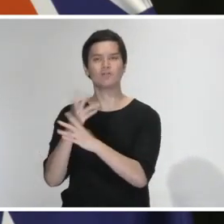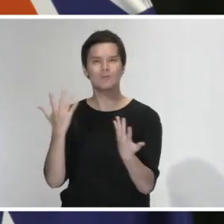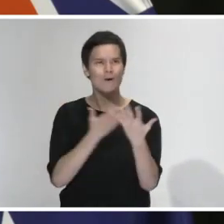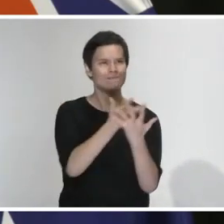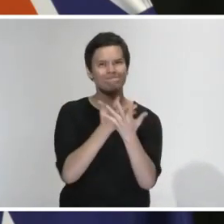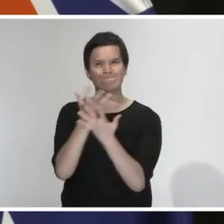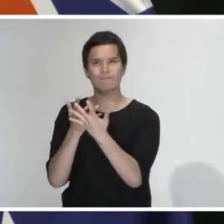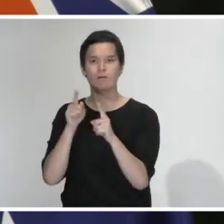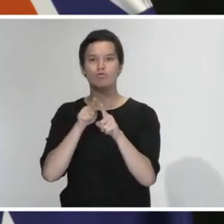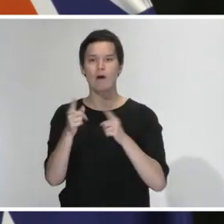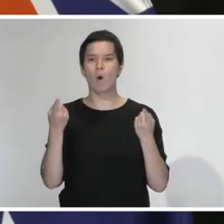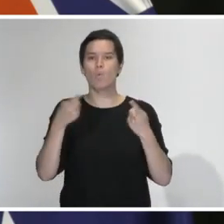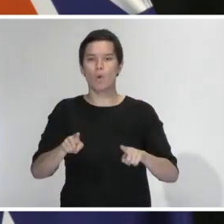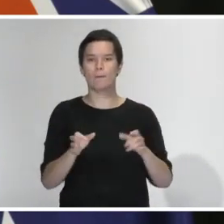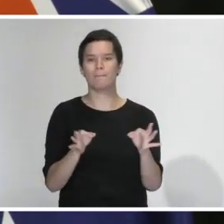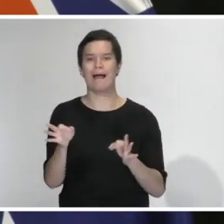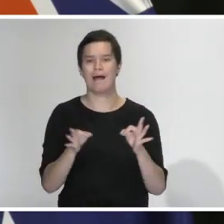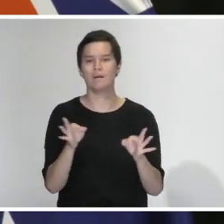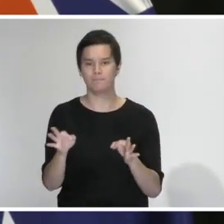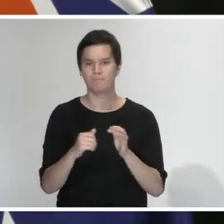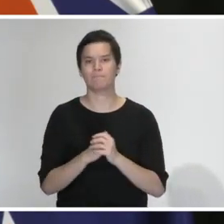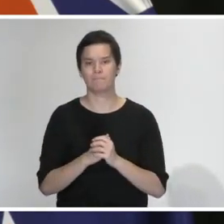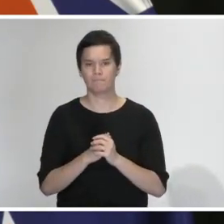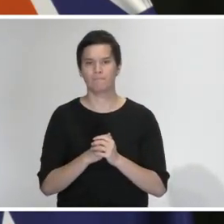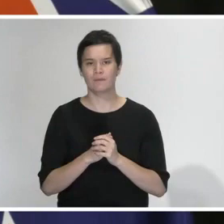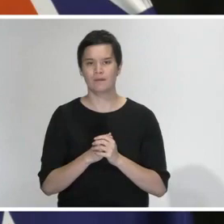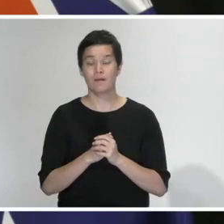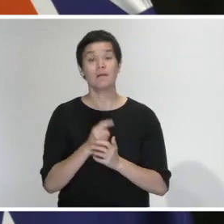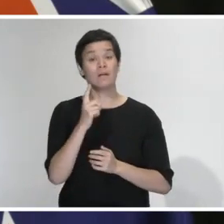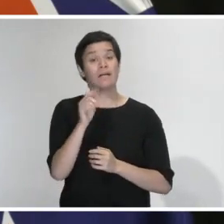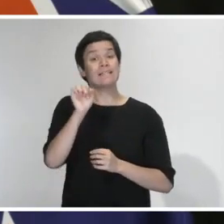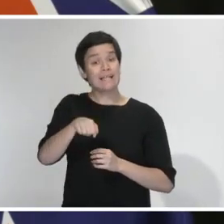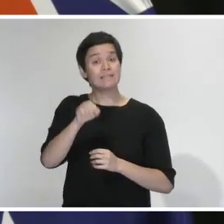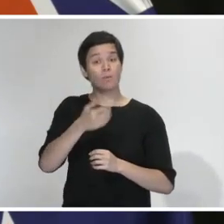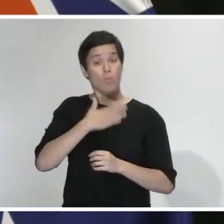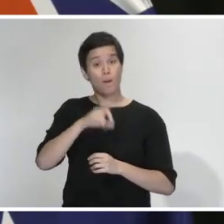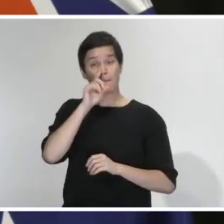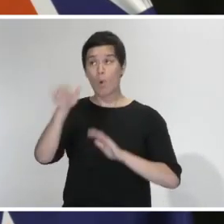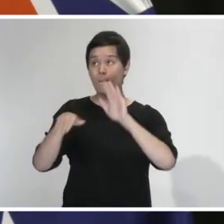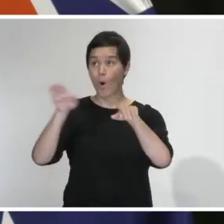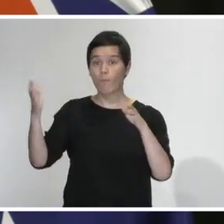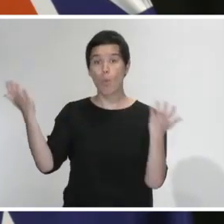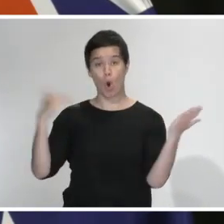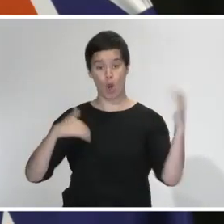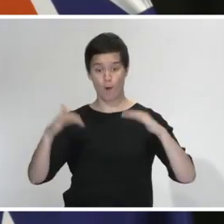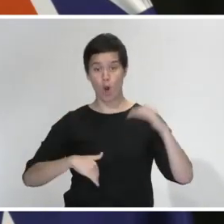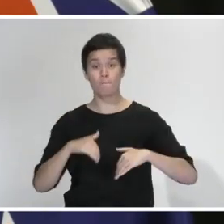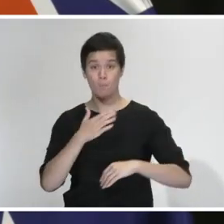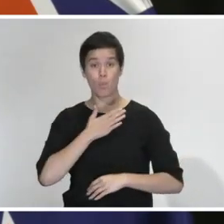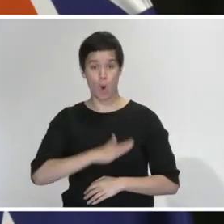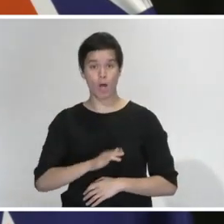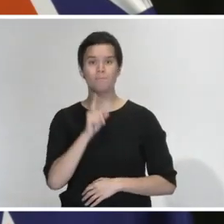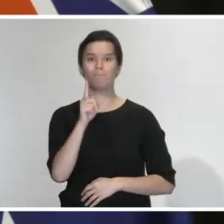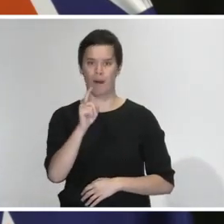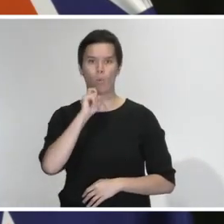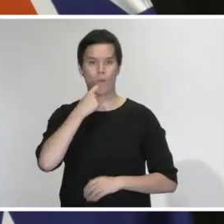and regardless of the countries involved we will maintain strict criteria in determining the basis on which